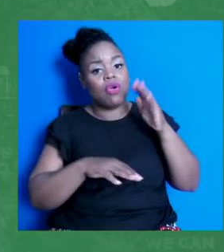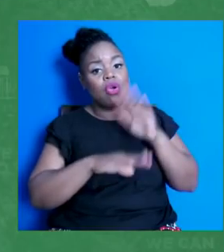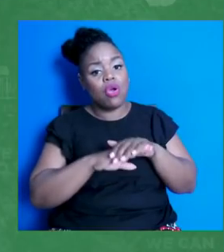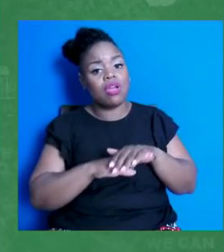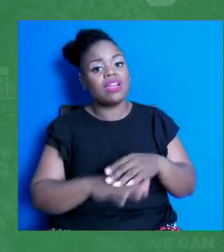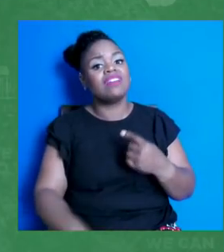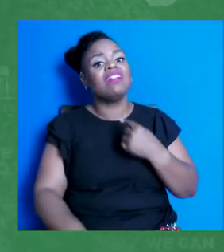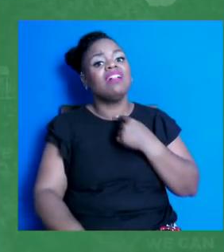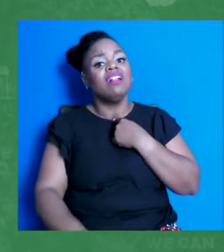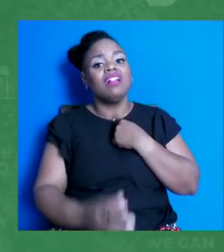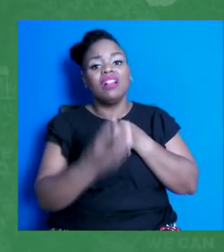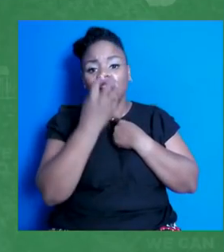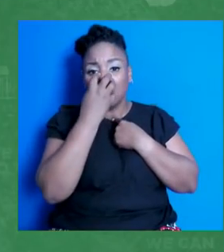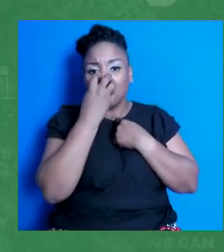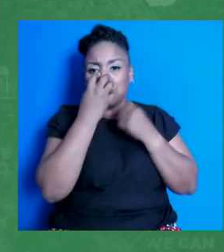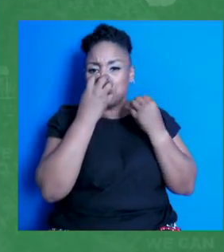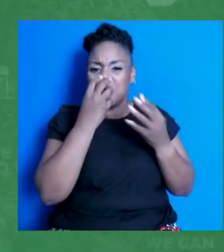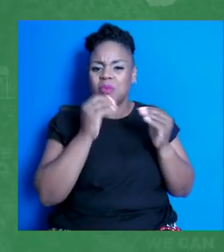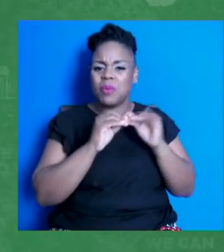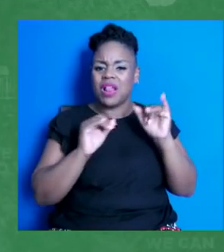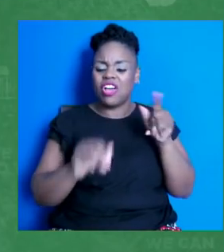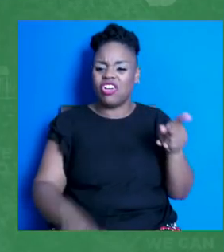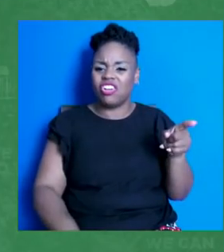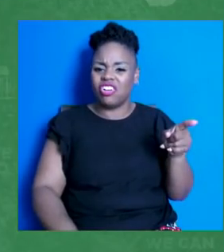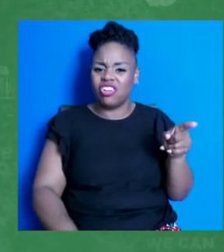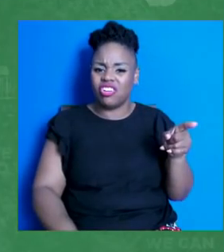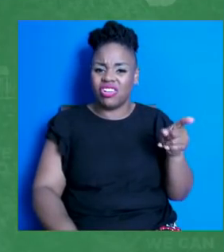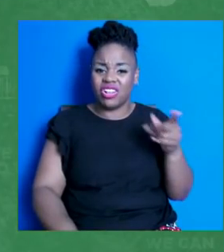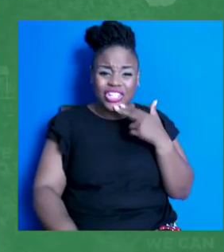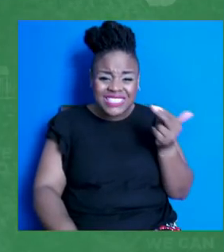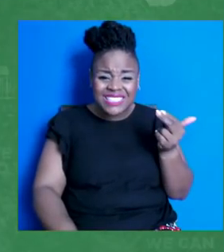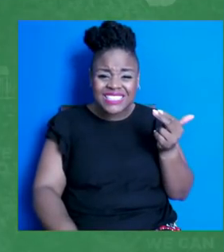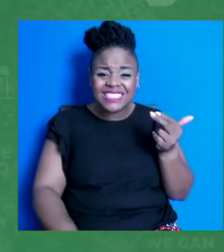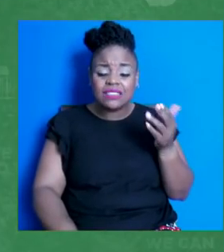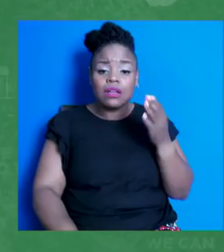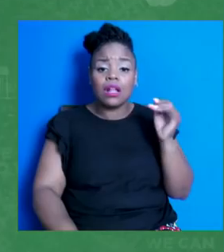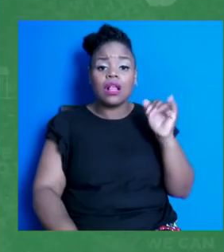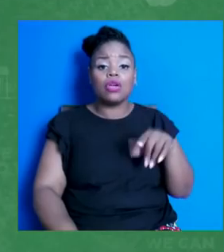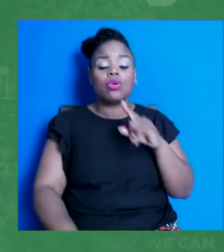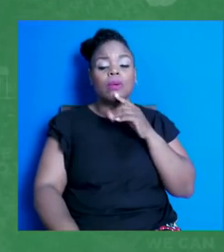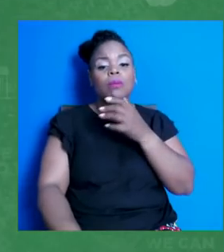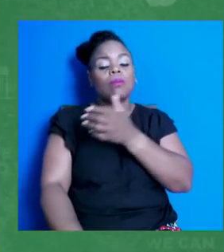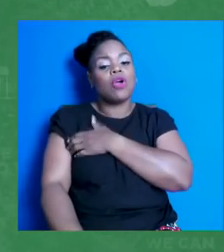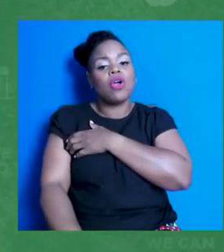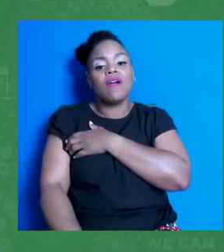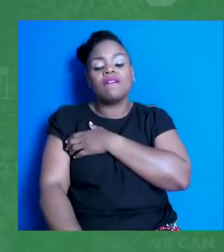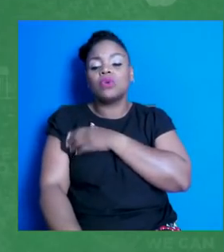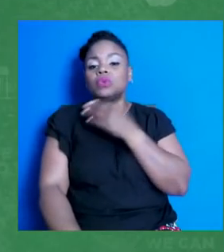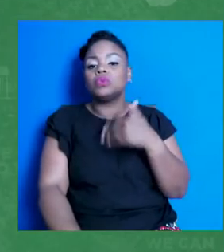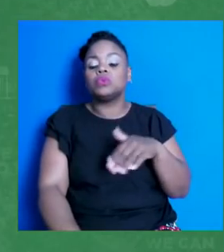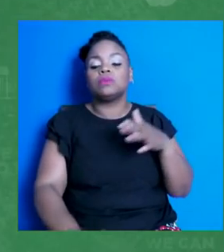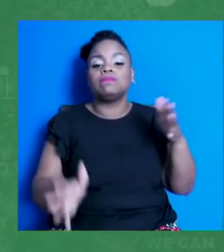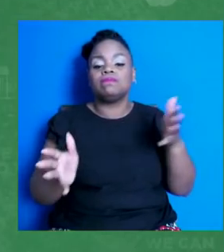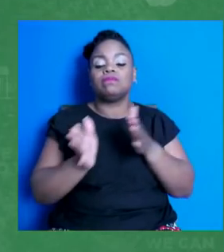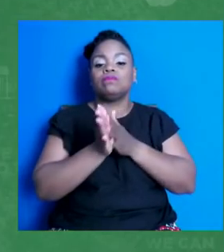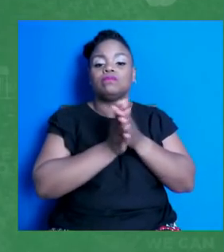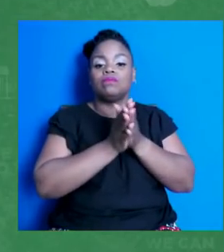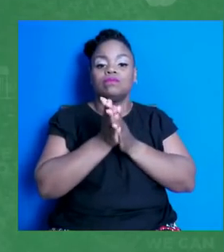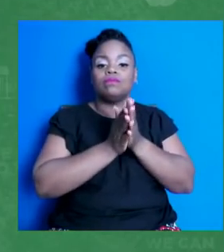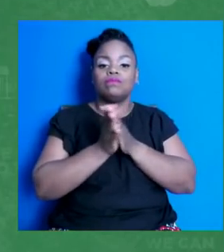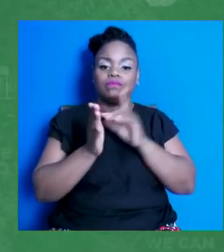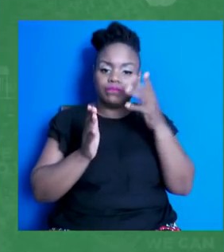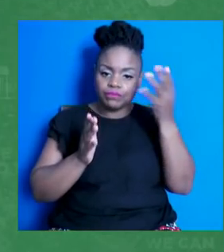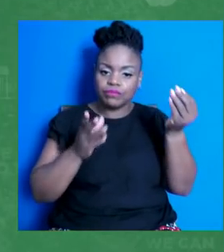Personal stories are extremely powerful motivators. So vaccinated teens, please go out there, talk to your friends, your family, and your